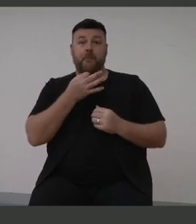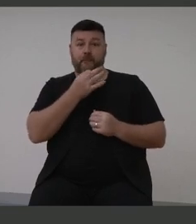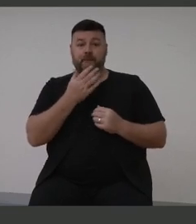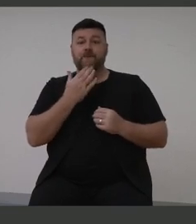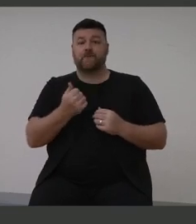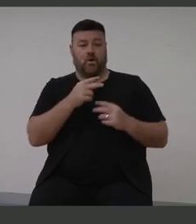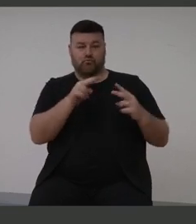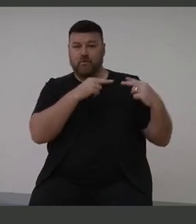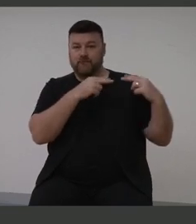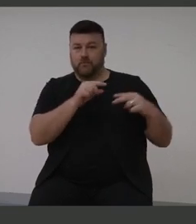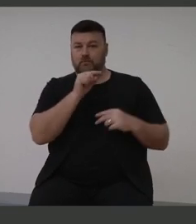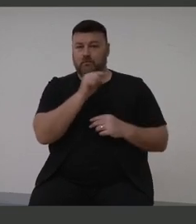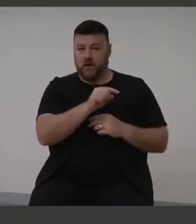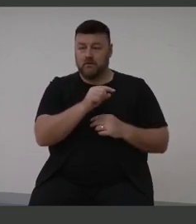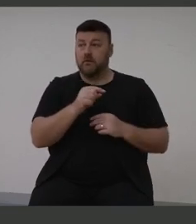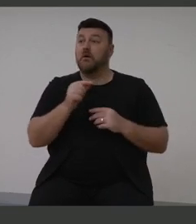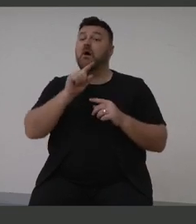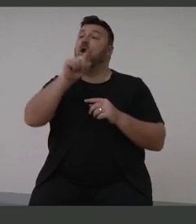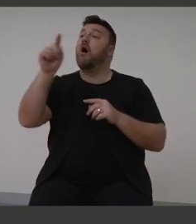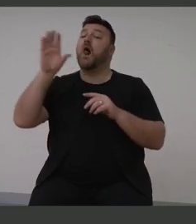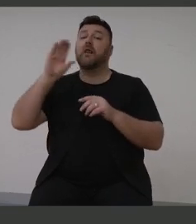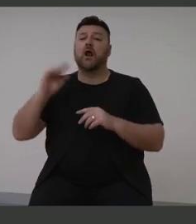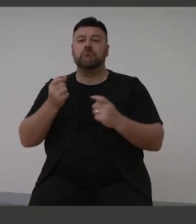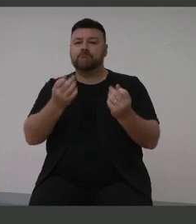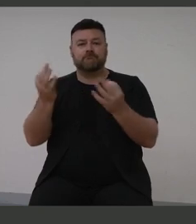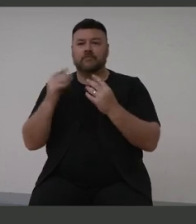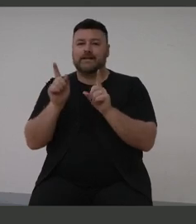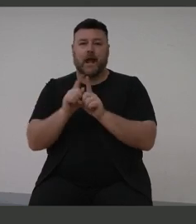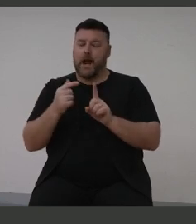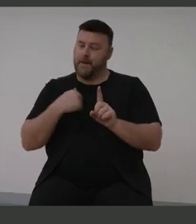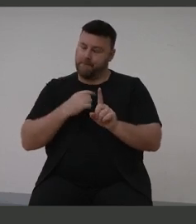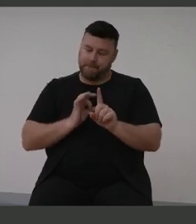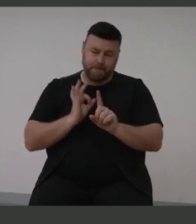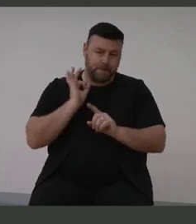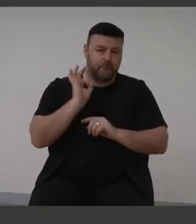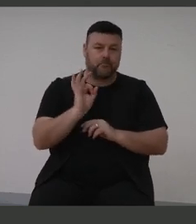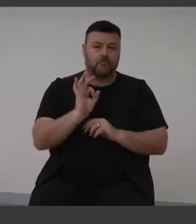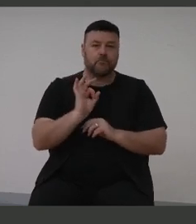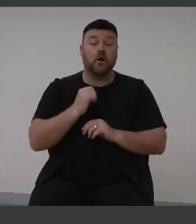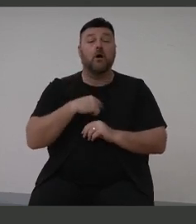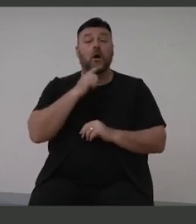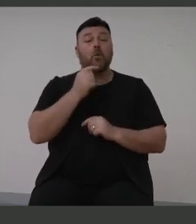anything as good. But it can be even better, and I'll get the report in July.